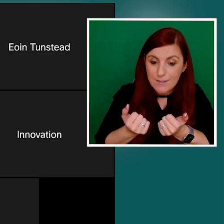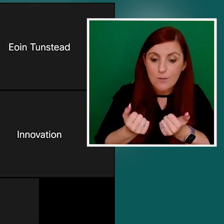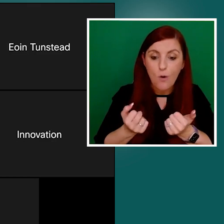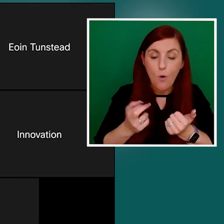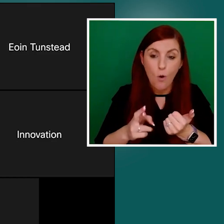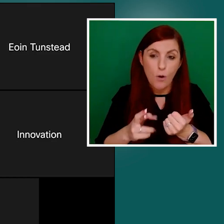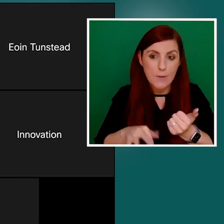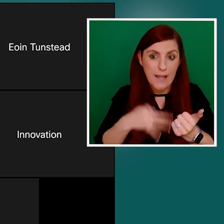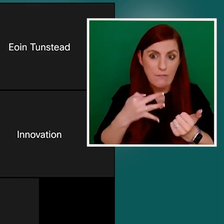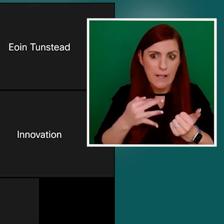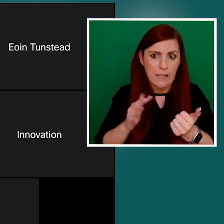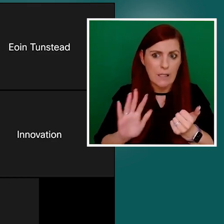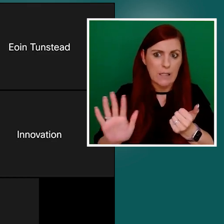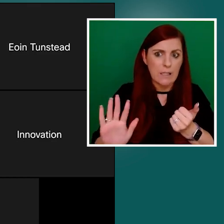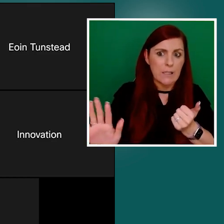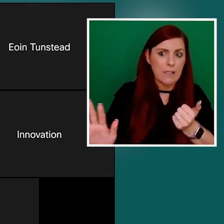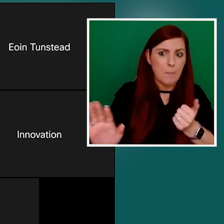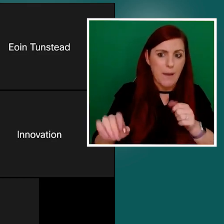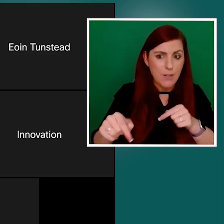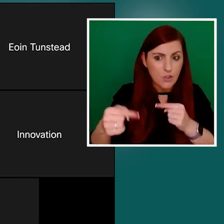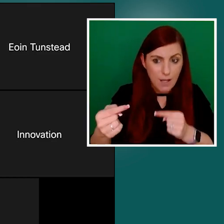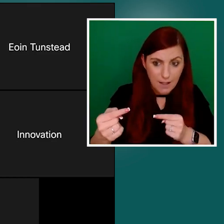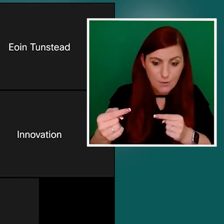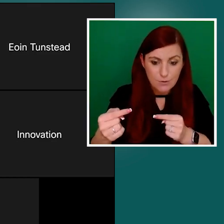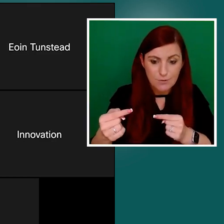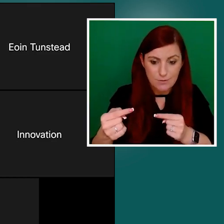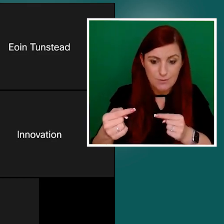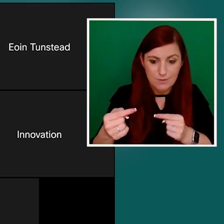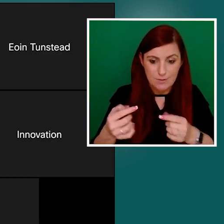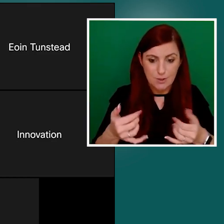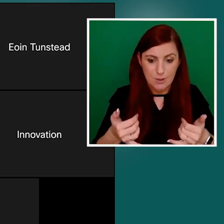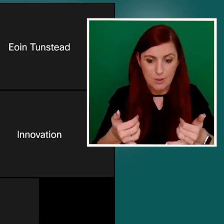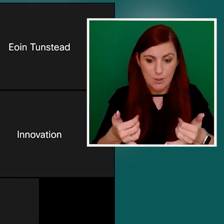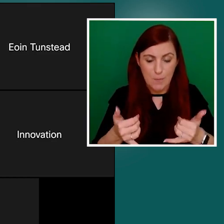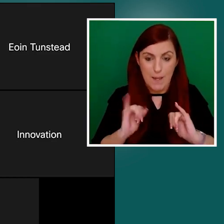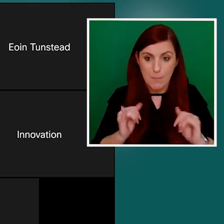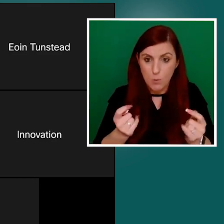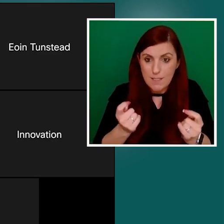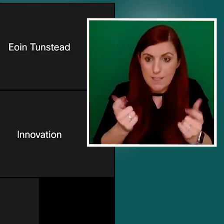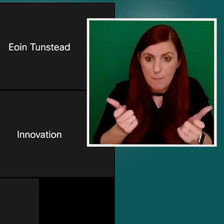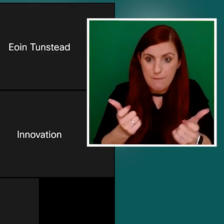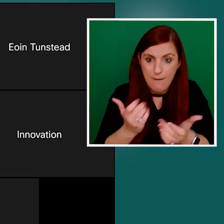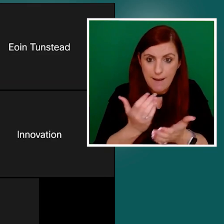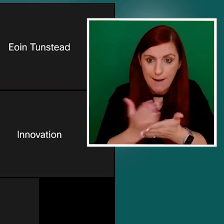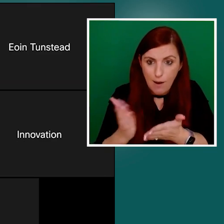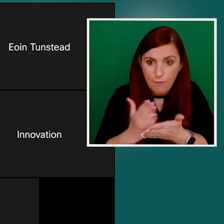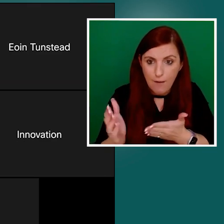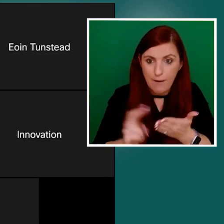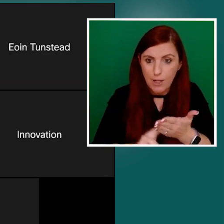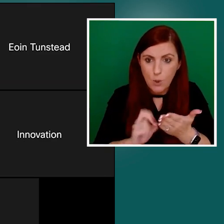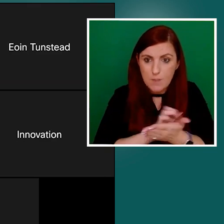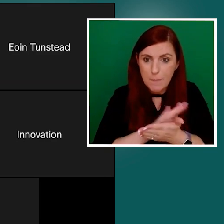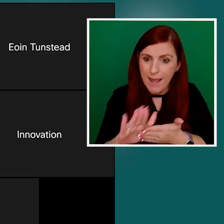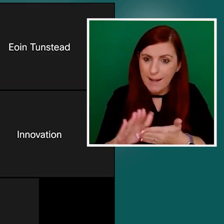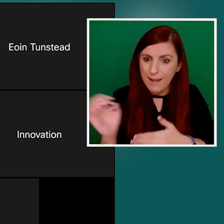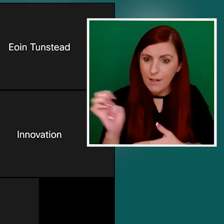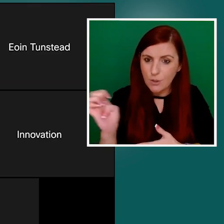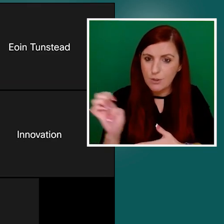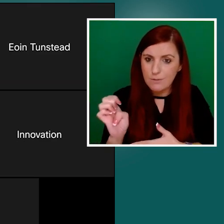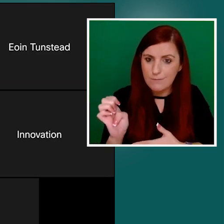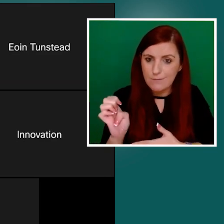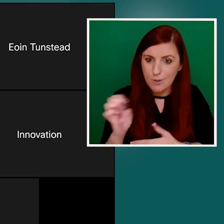the challenge to simplify, to clarify, to use plain English, to get clear messages out?